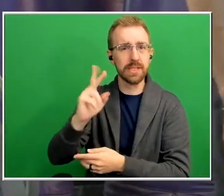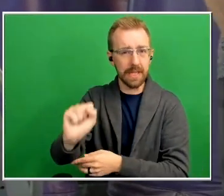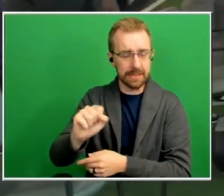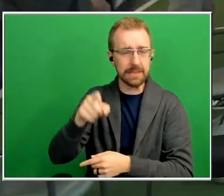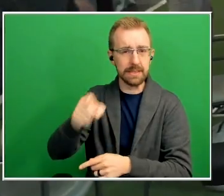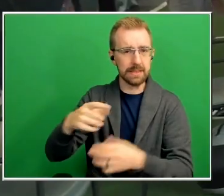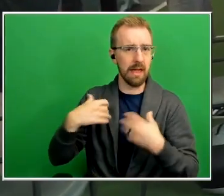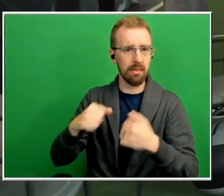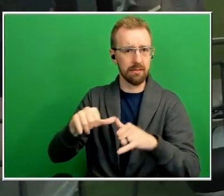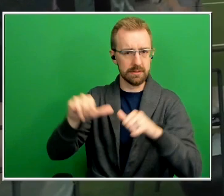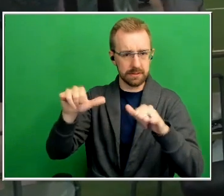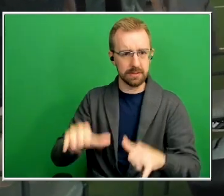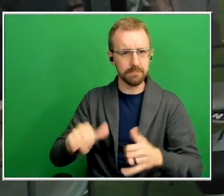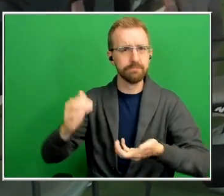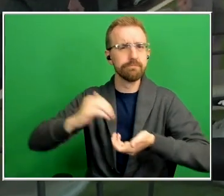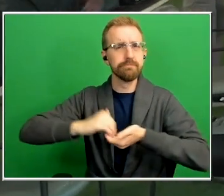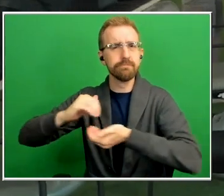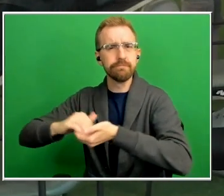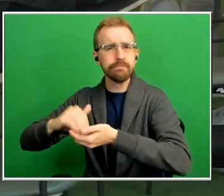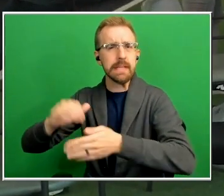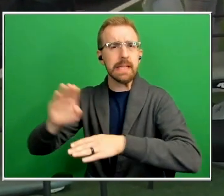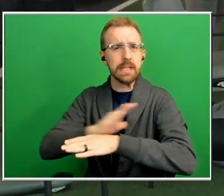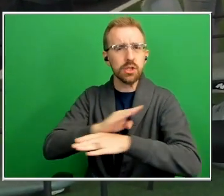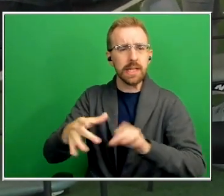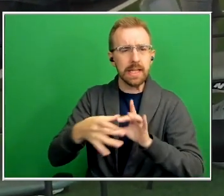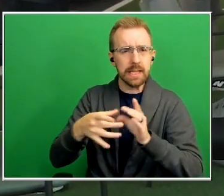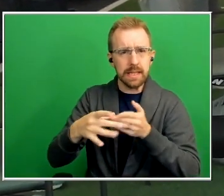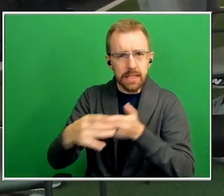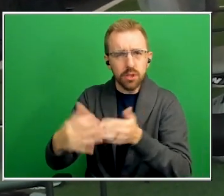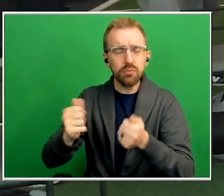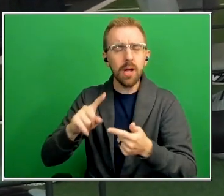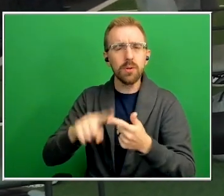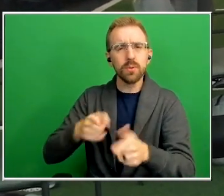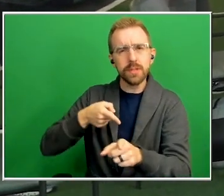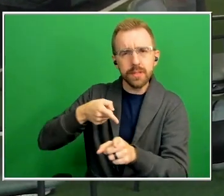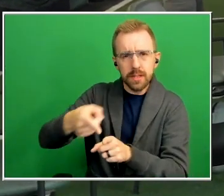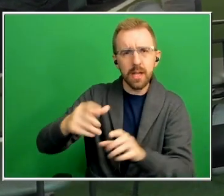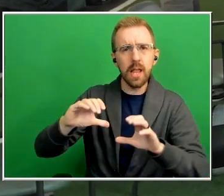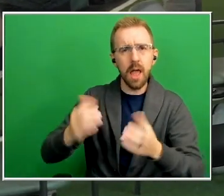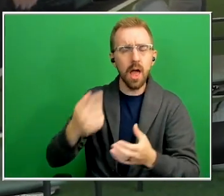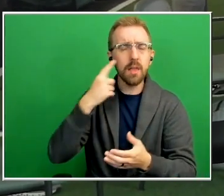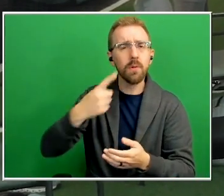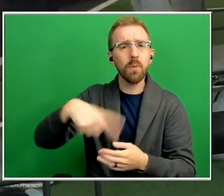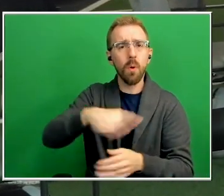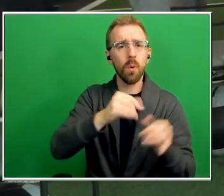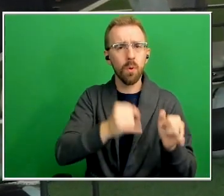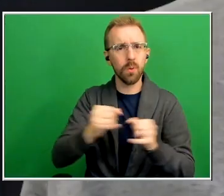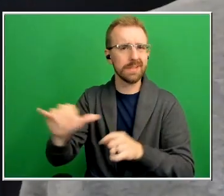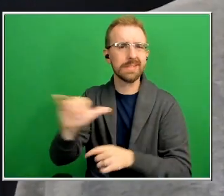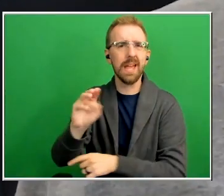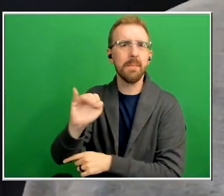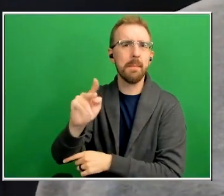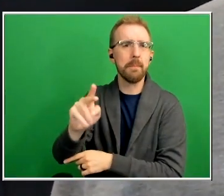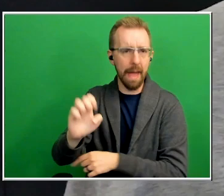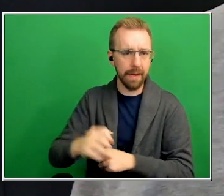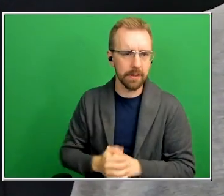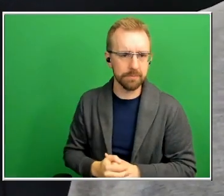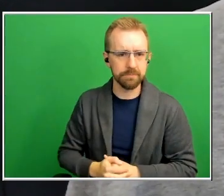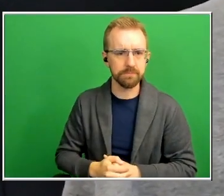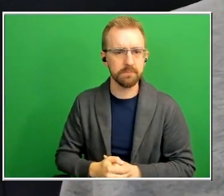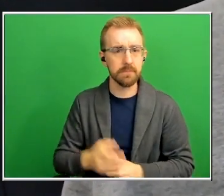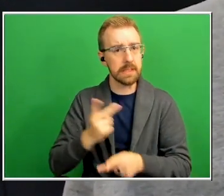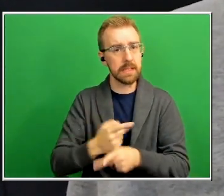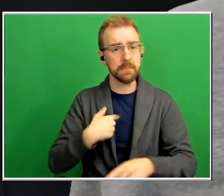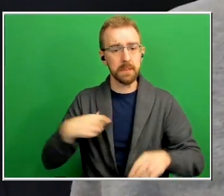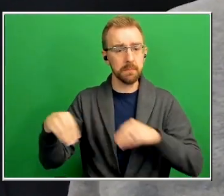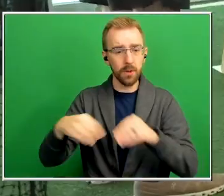leaders to create a specialized fitness class for individuals like Mike keeps me moving I'm 82 now